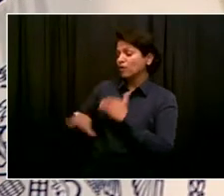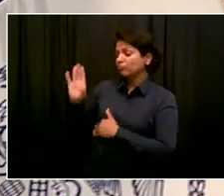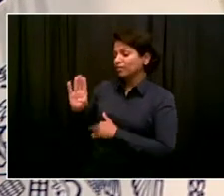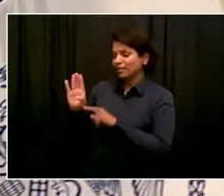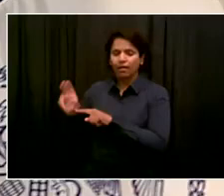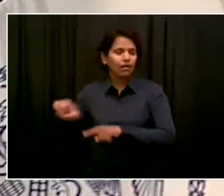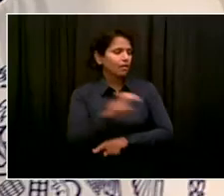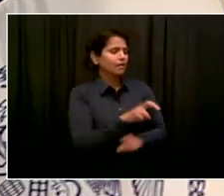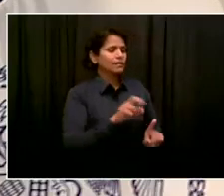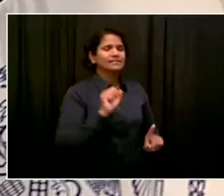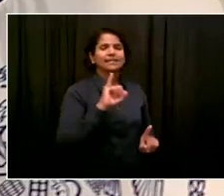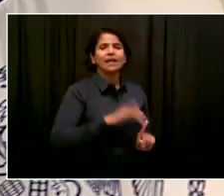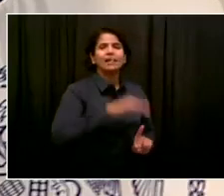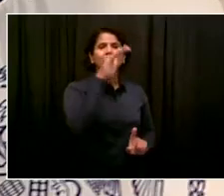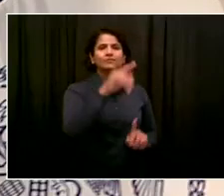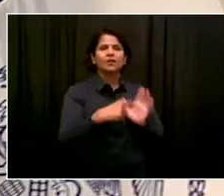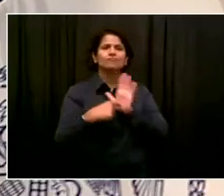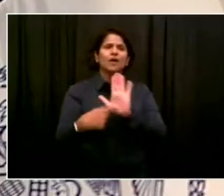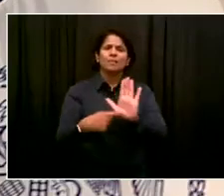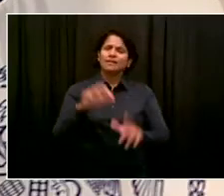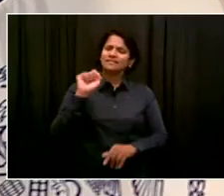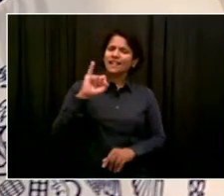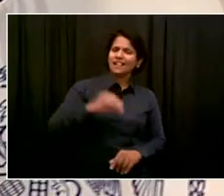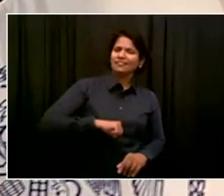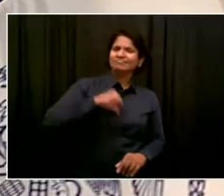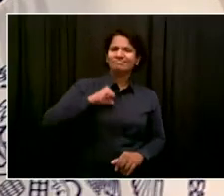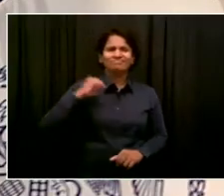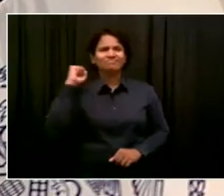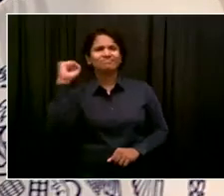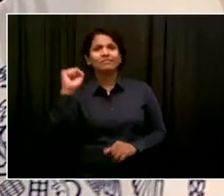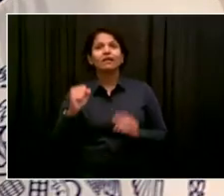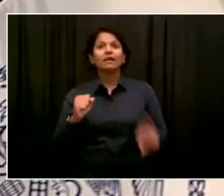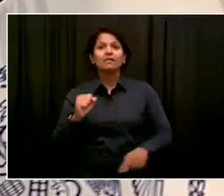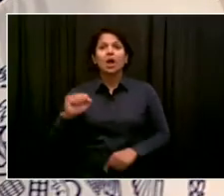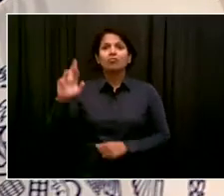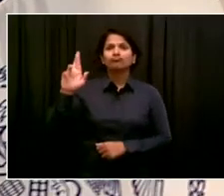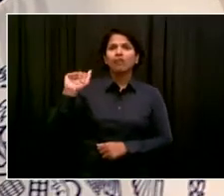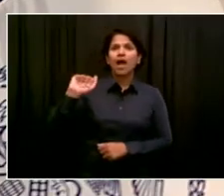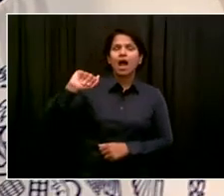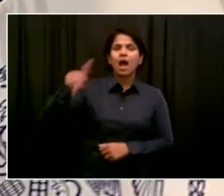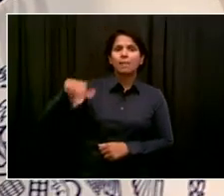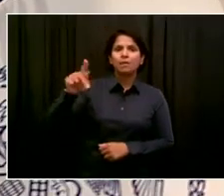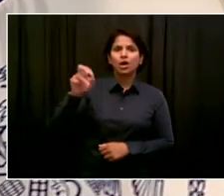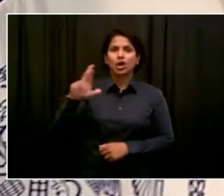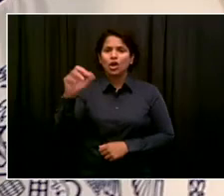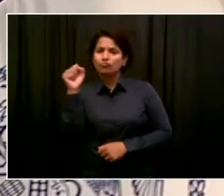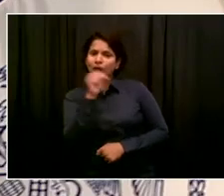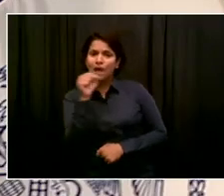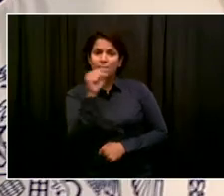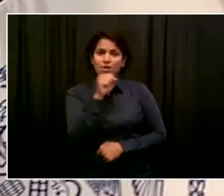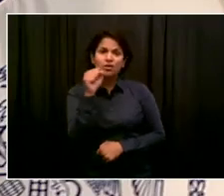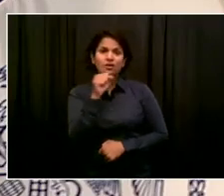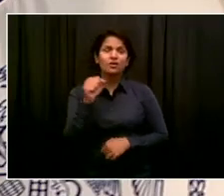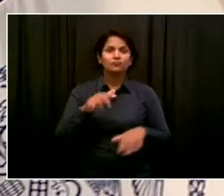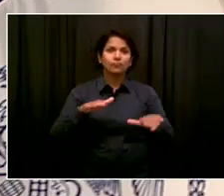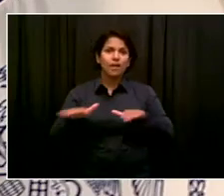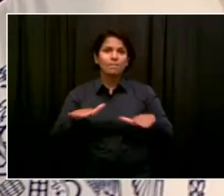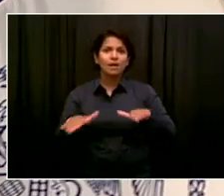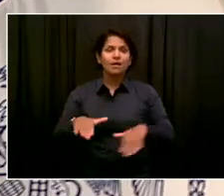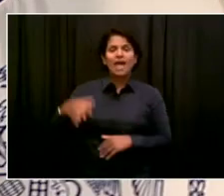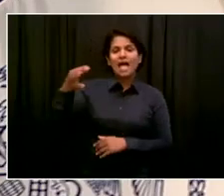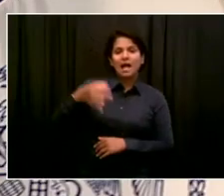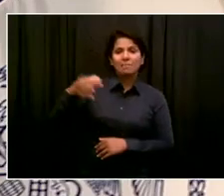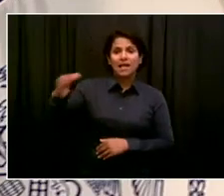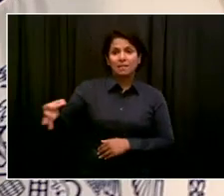He is one of the greatest rappers in the history of hip-hop. He is a legend unto